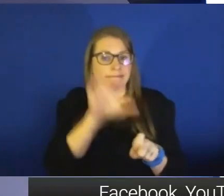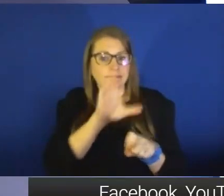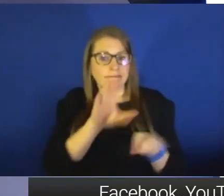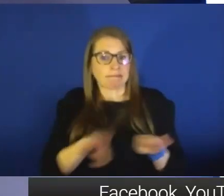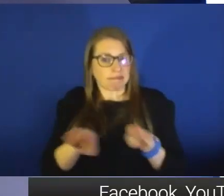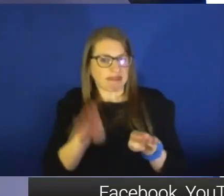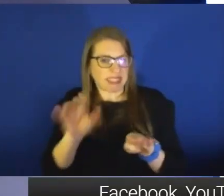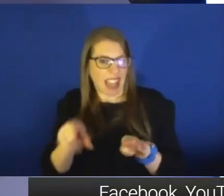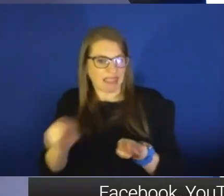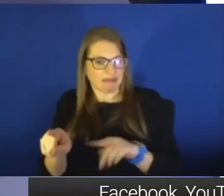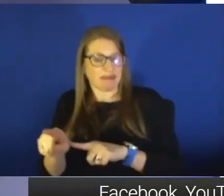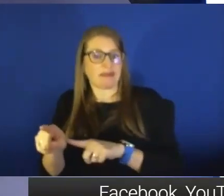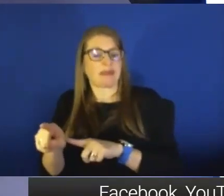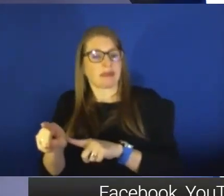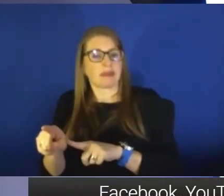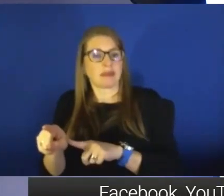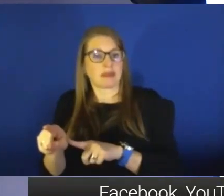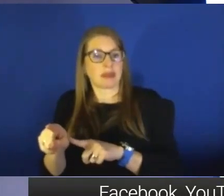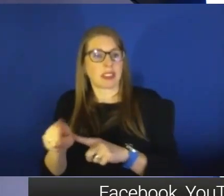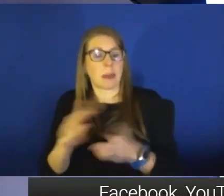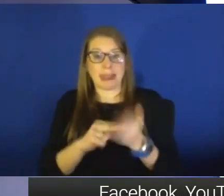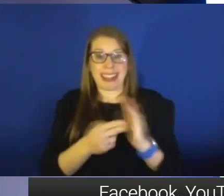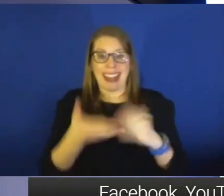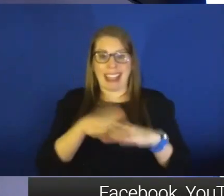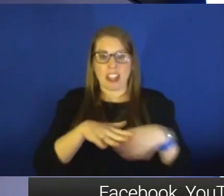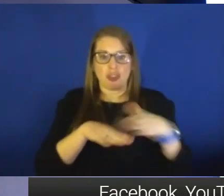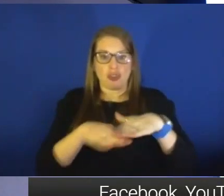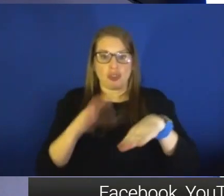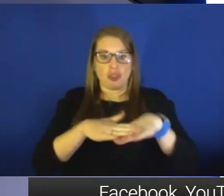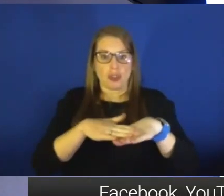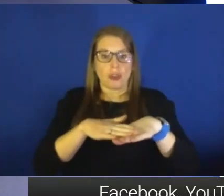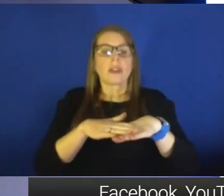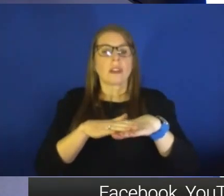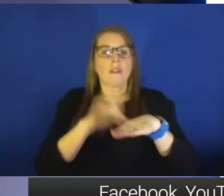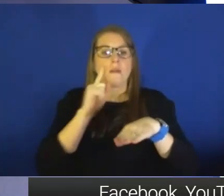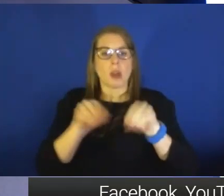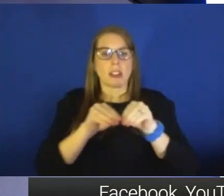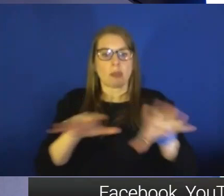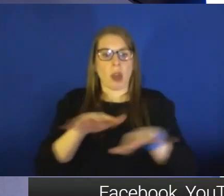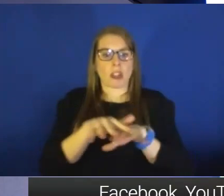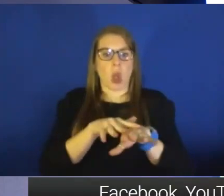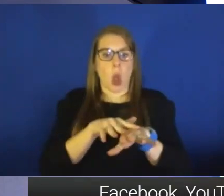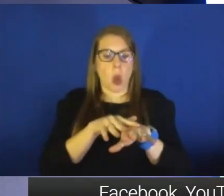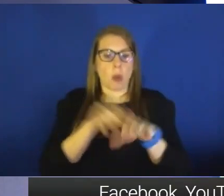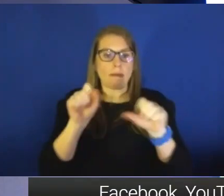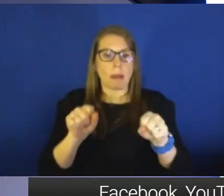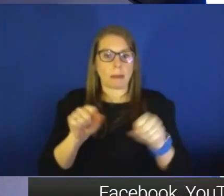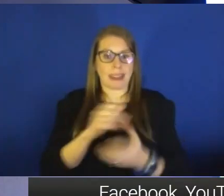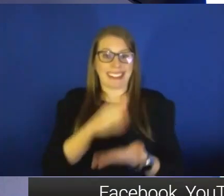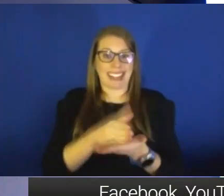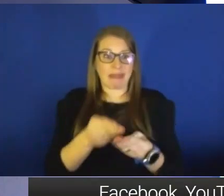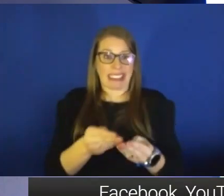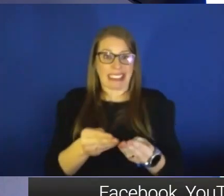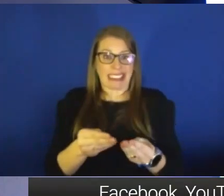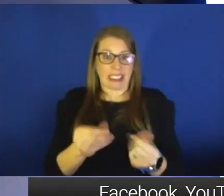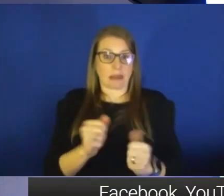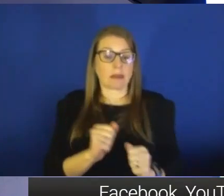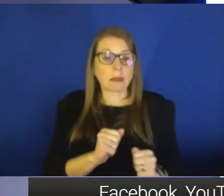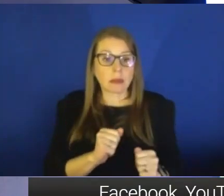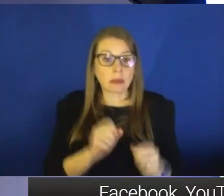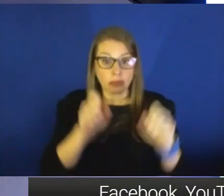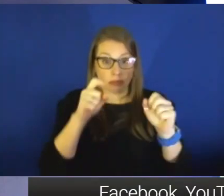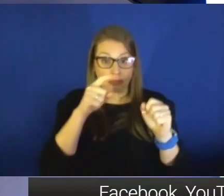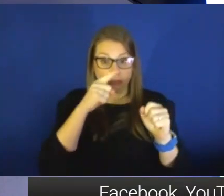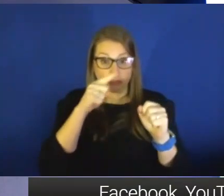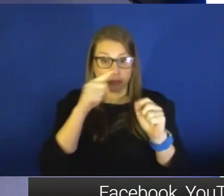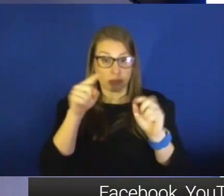had mentioned there's multiple layers to making this spread slow, possibly stop. Can you demonstrate that through one of